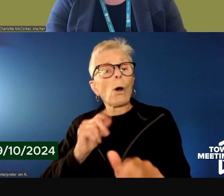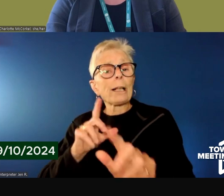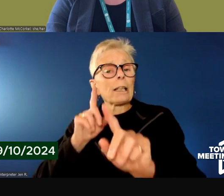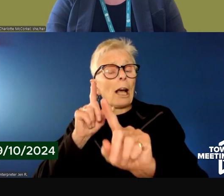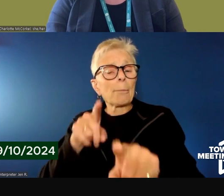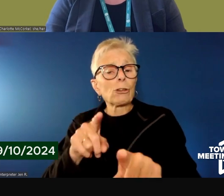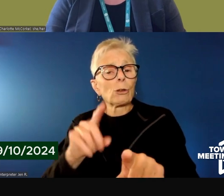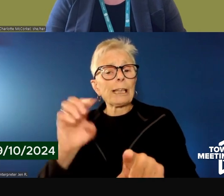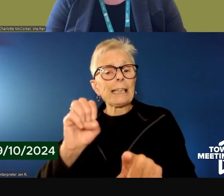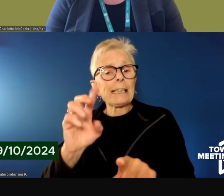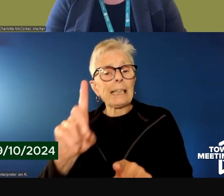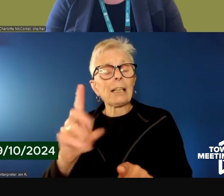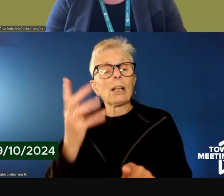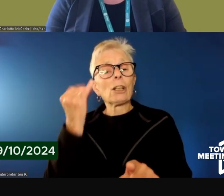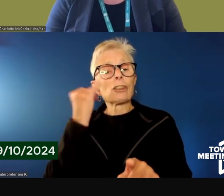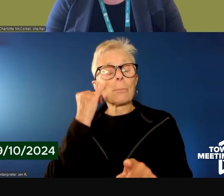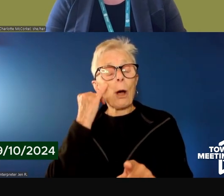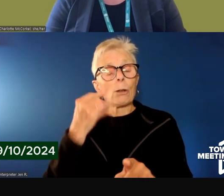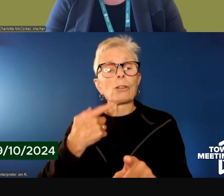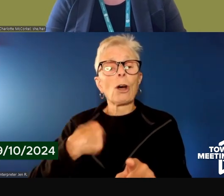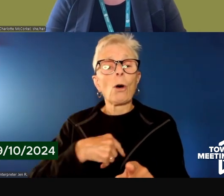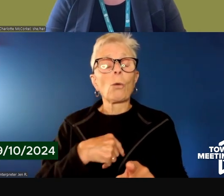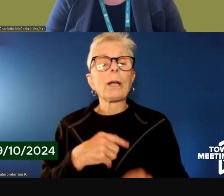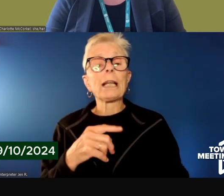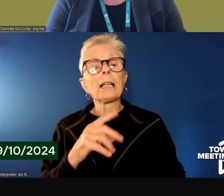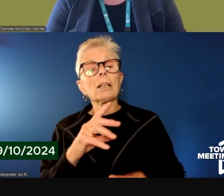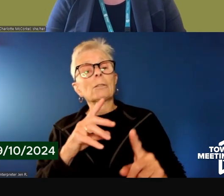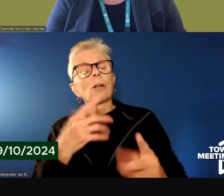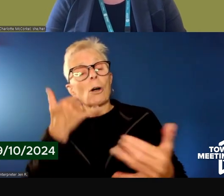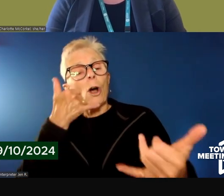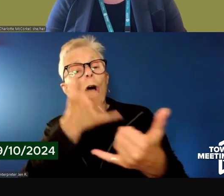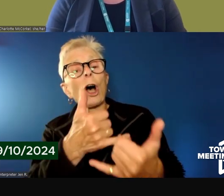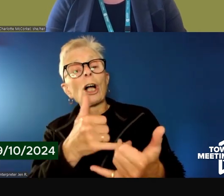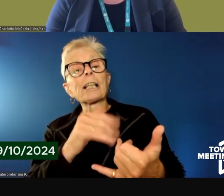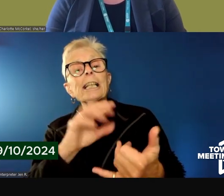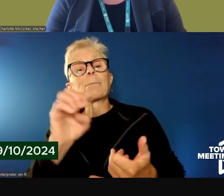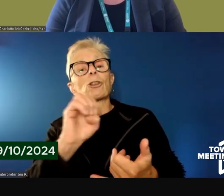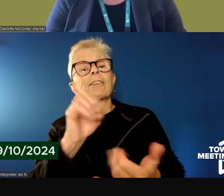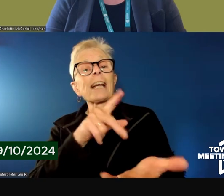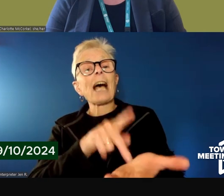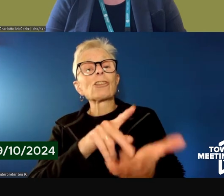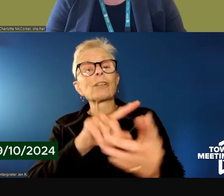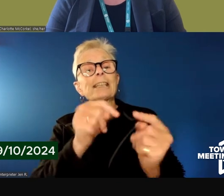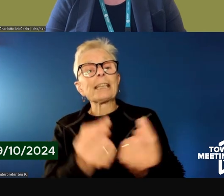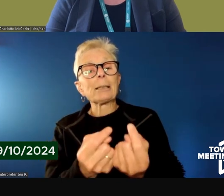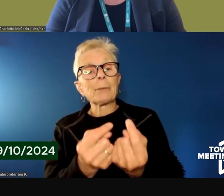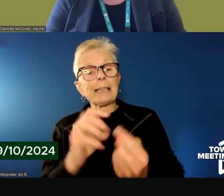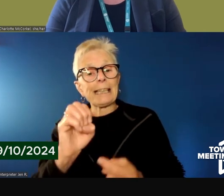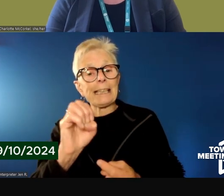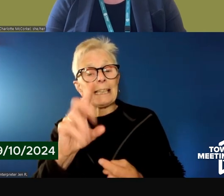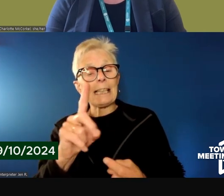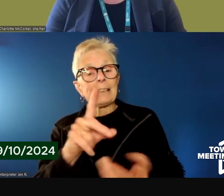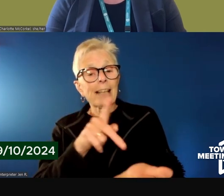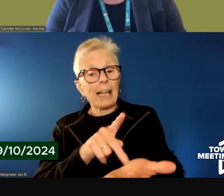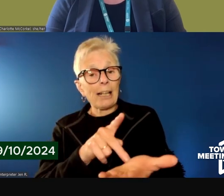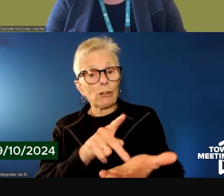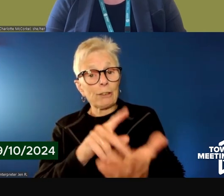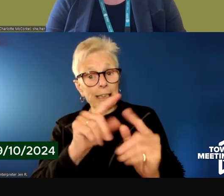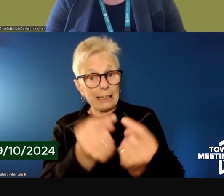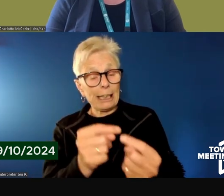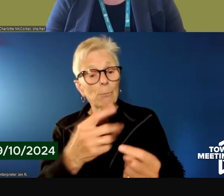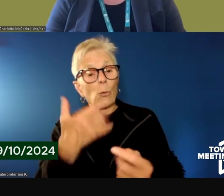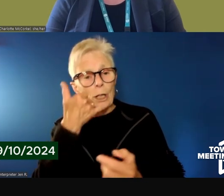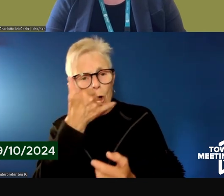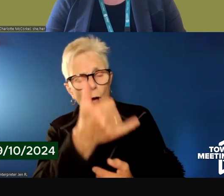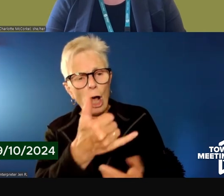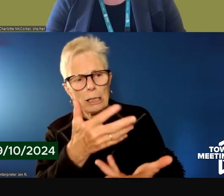we engage with the emergency psychiatry team at UVM emergency department and they are able to say,